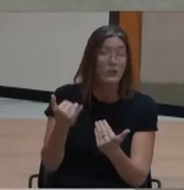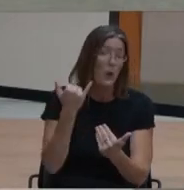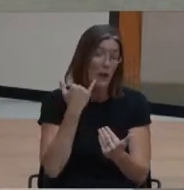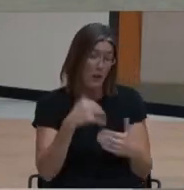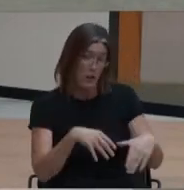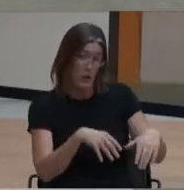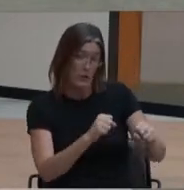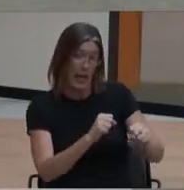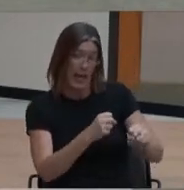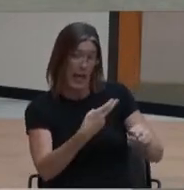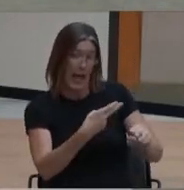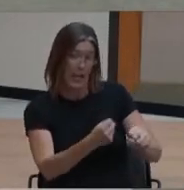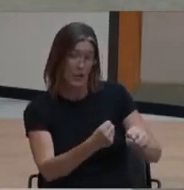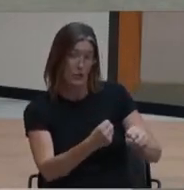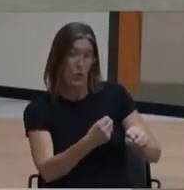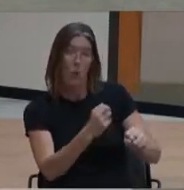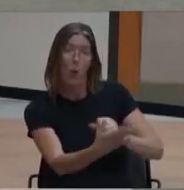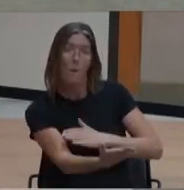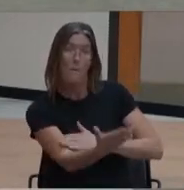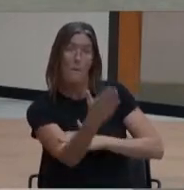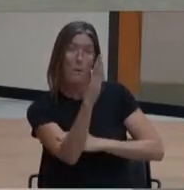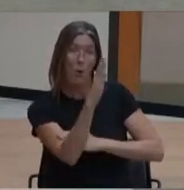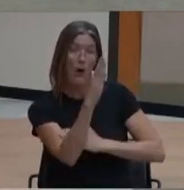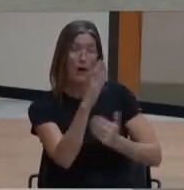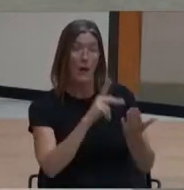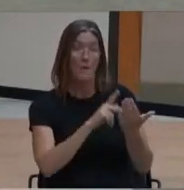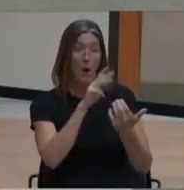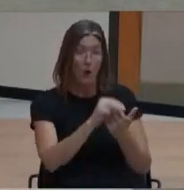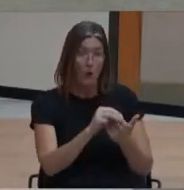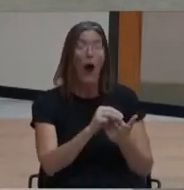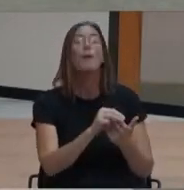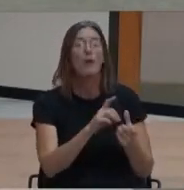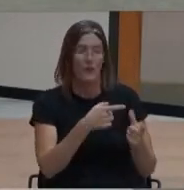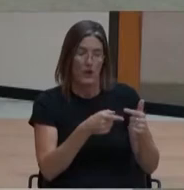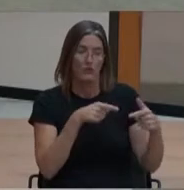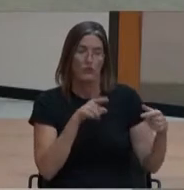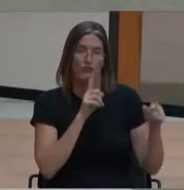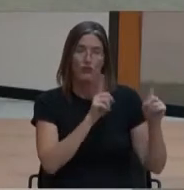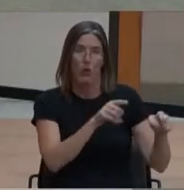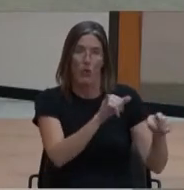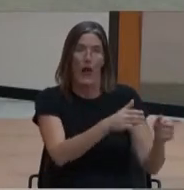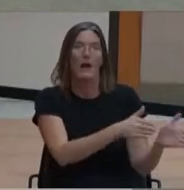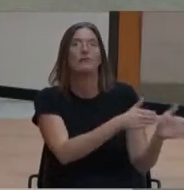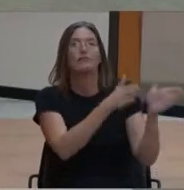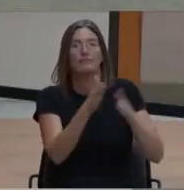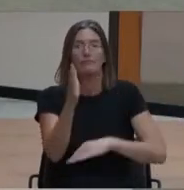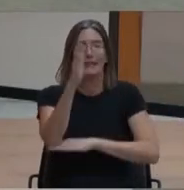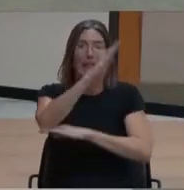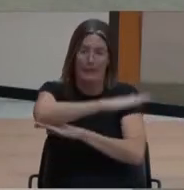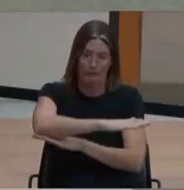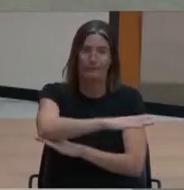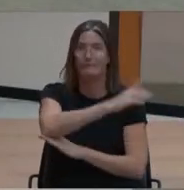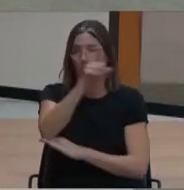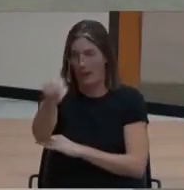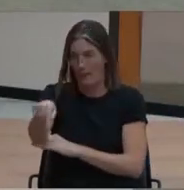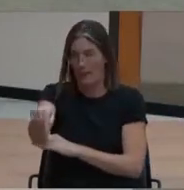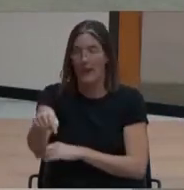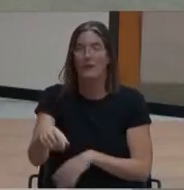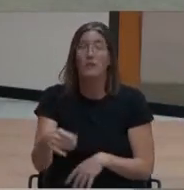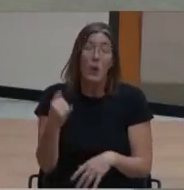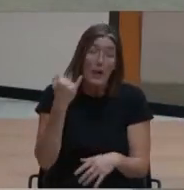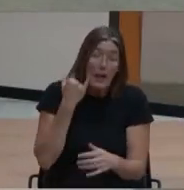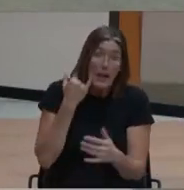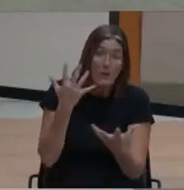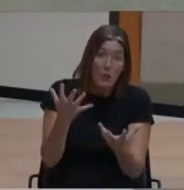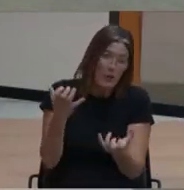or their home high school, while recovering credits. As a student who is currently taking advantage of this fantastic